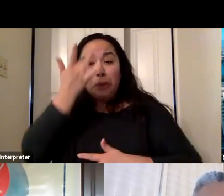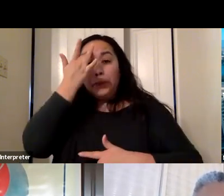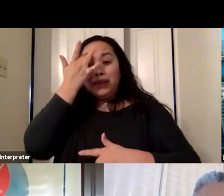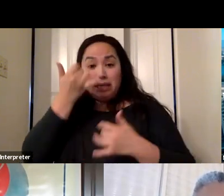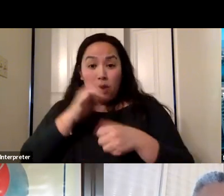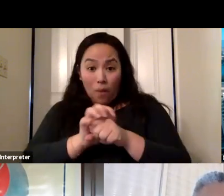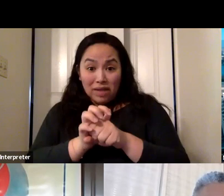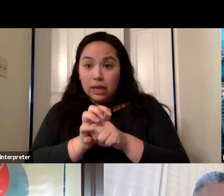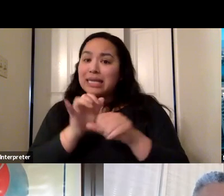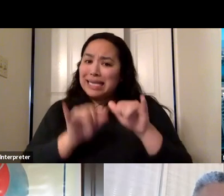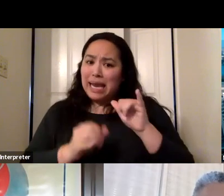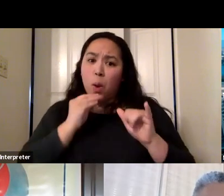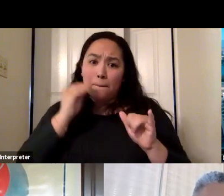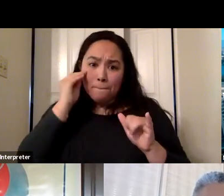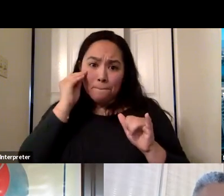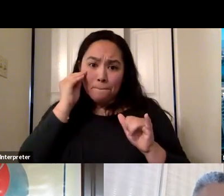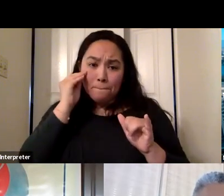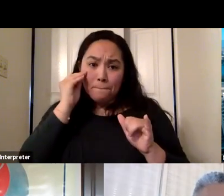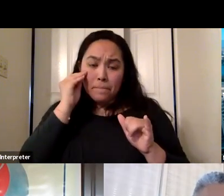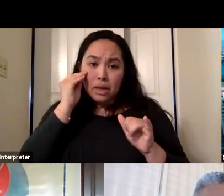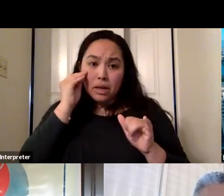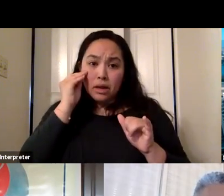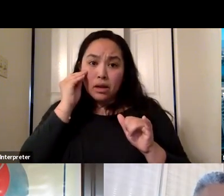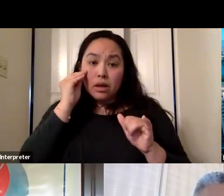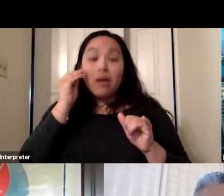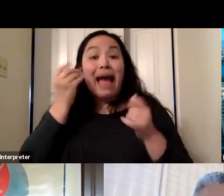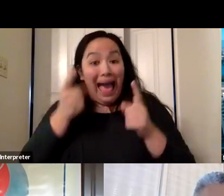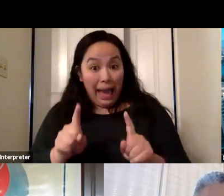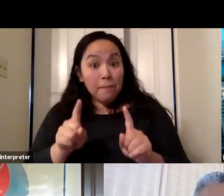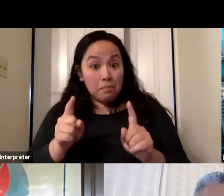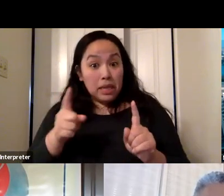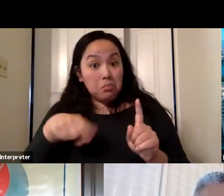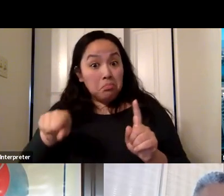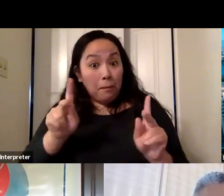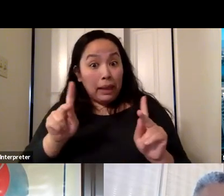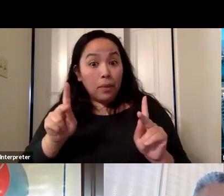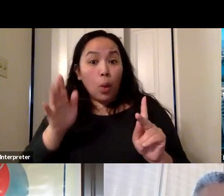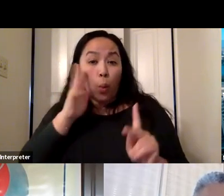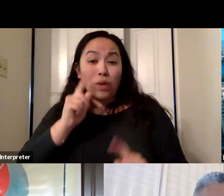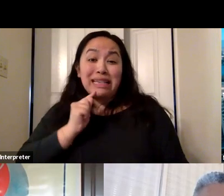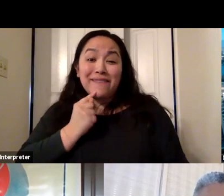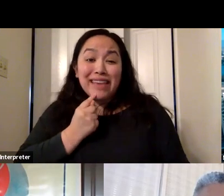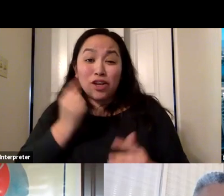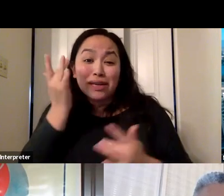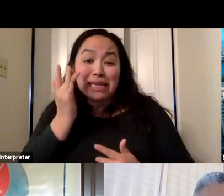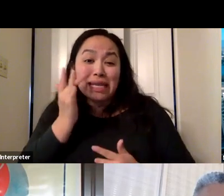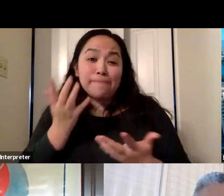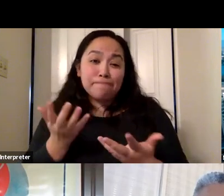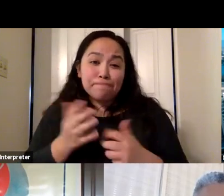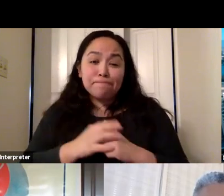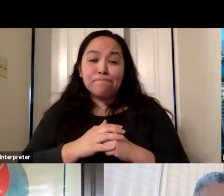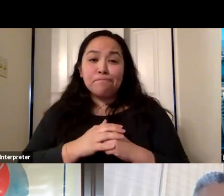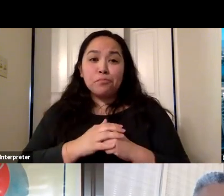We know from the trials that people who for whom this happens, they're very unlikely to get severe disease. If you need medical care,